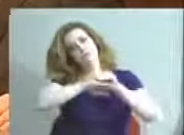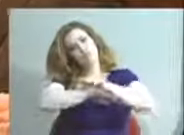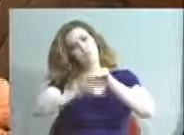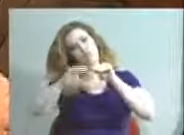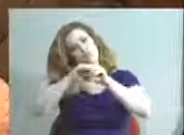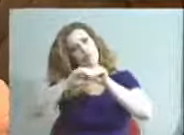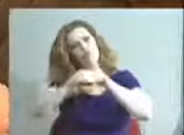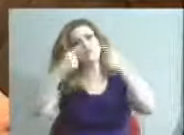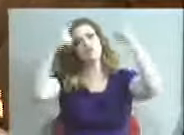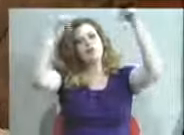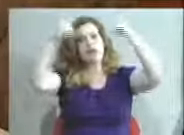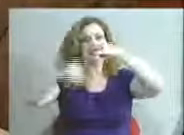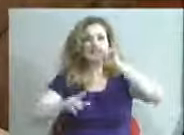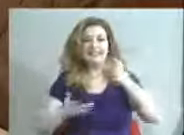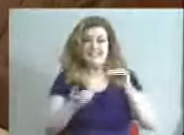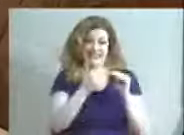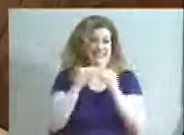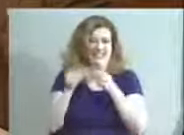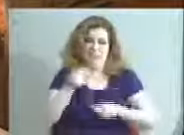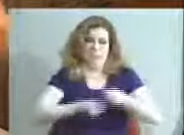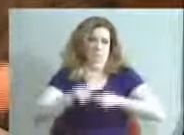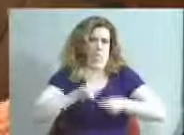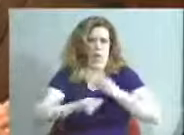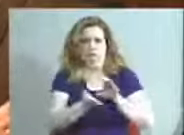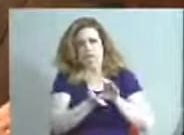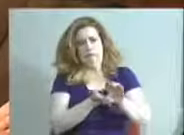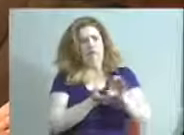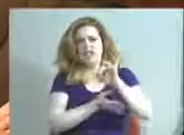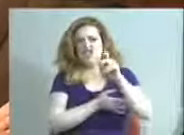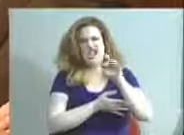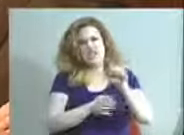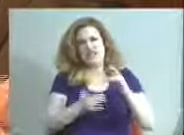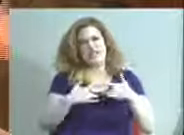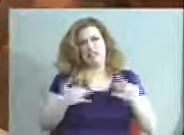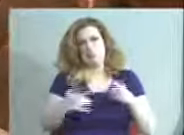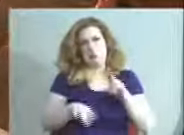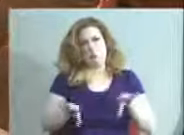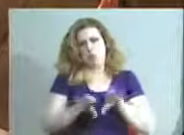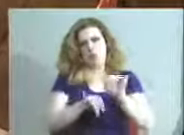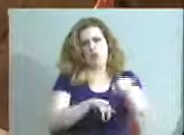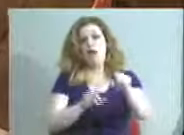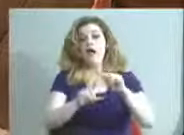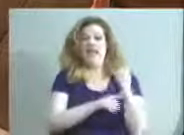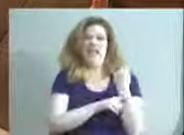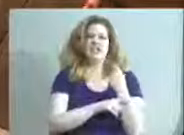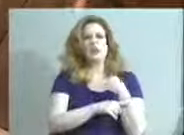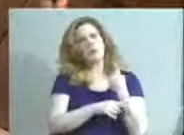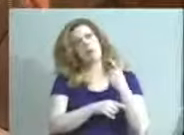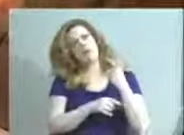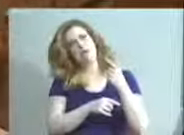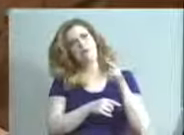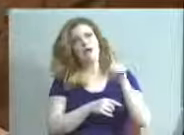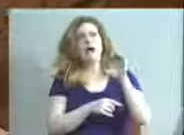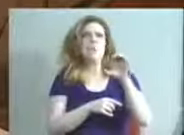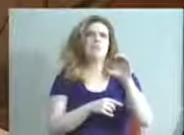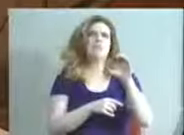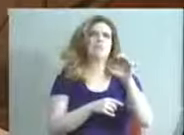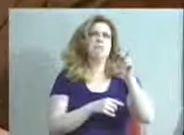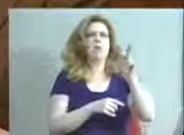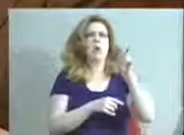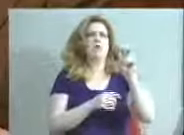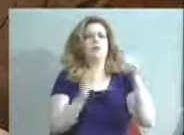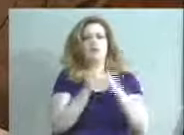With our city budget, we don't, you know, fund JCPS typically. Last year, we put a couple hundred thousand dollars into